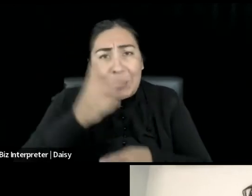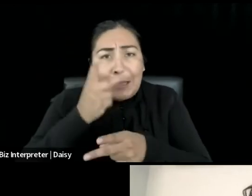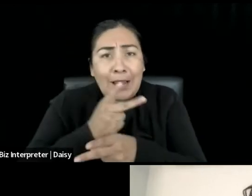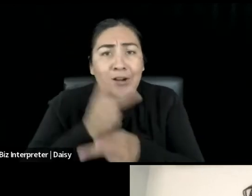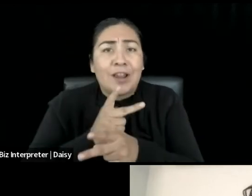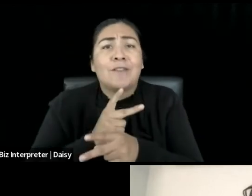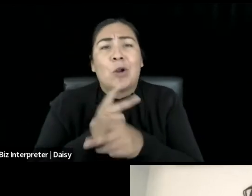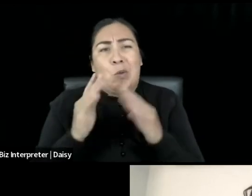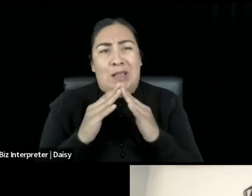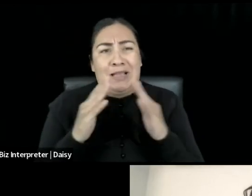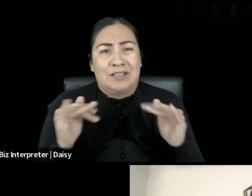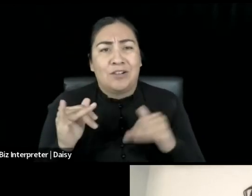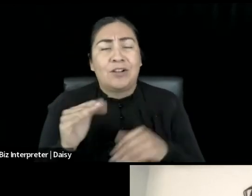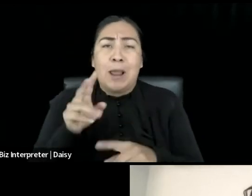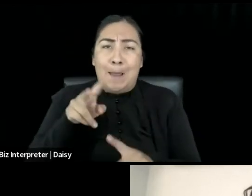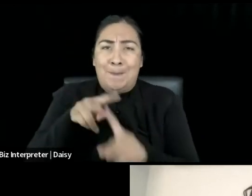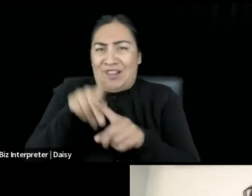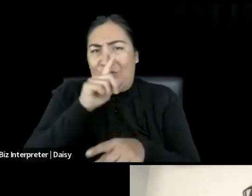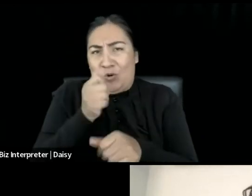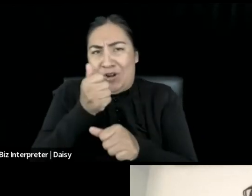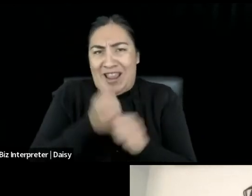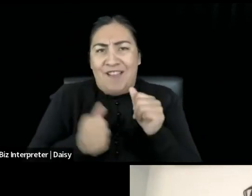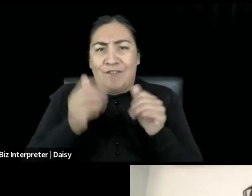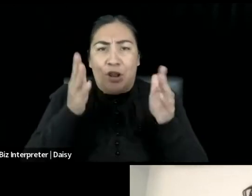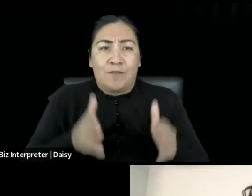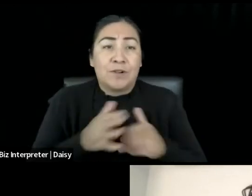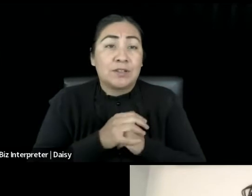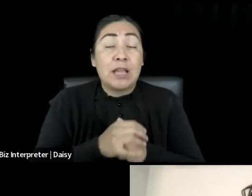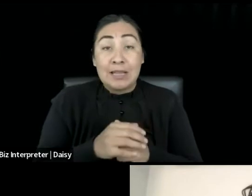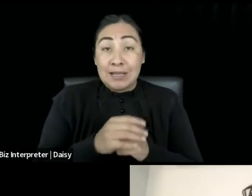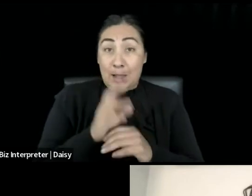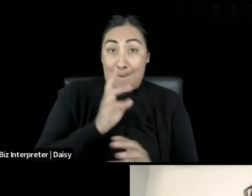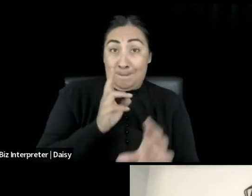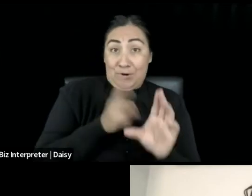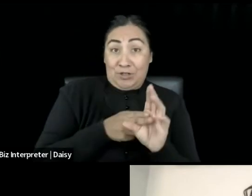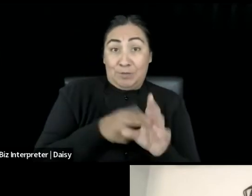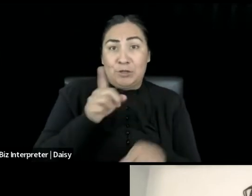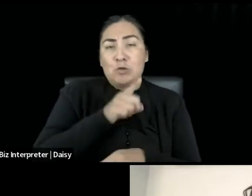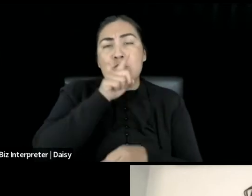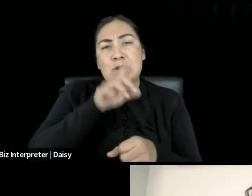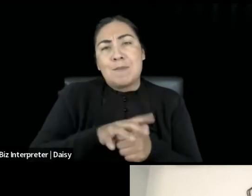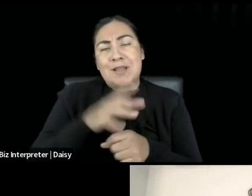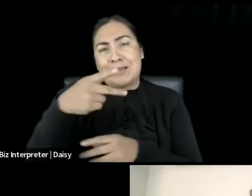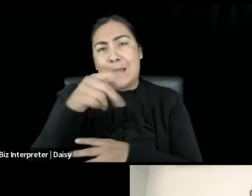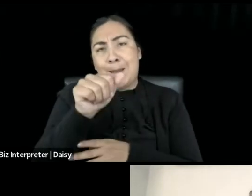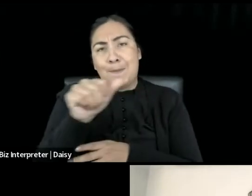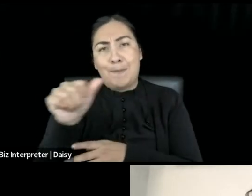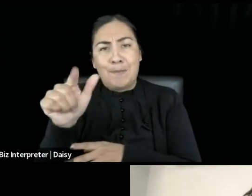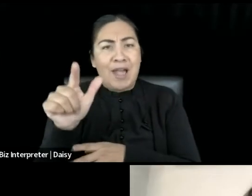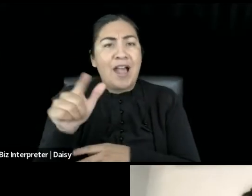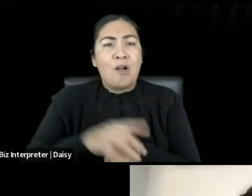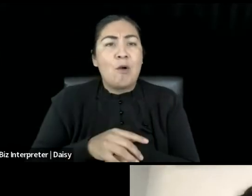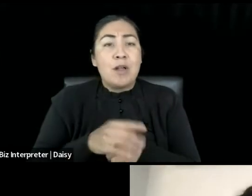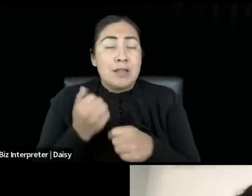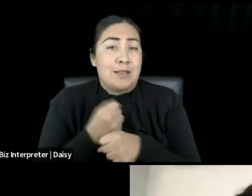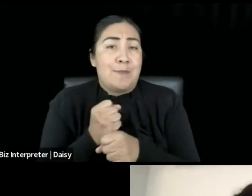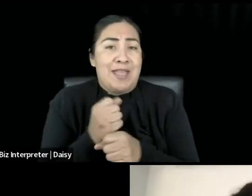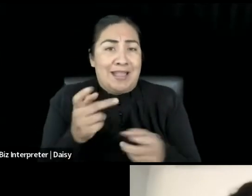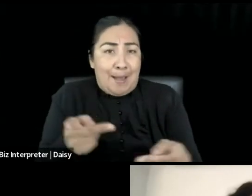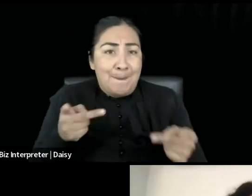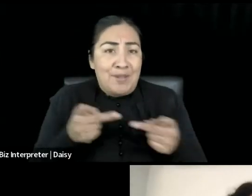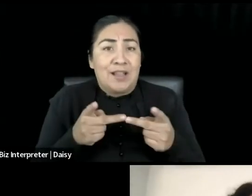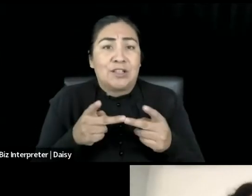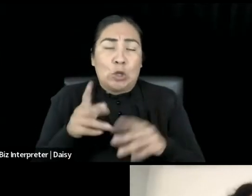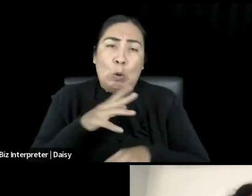who identifies with them. As a session participant, you commit with us at Powell to creating spaces rooted in justice and anti-racism in our